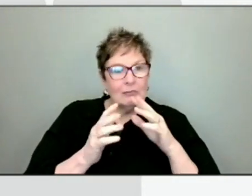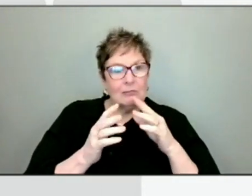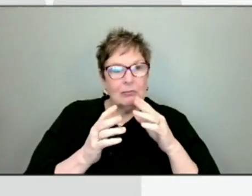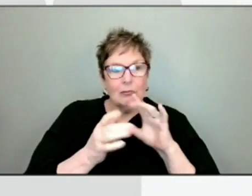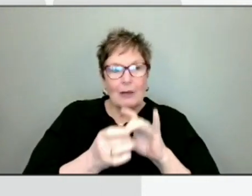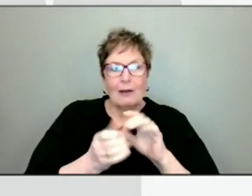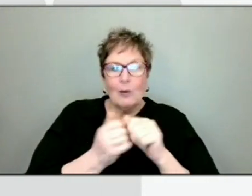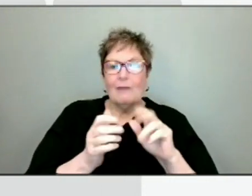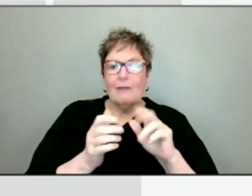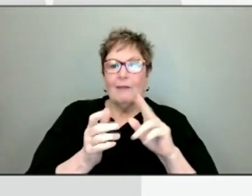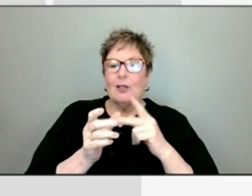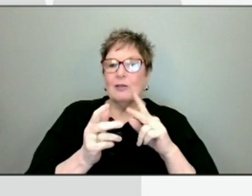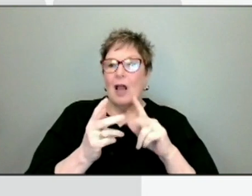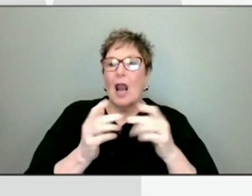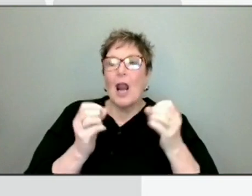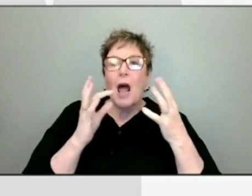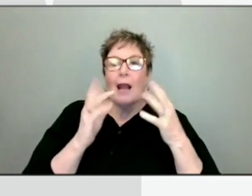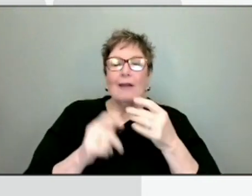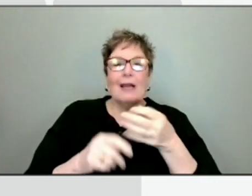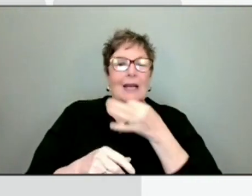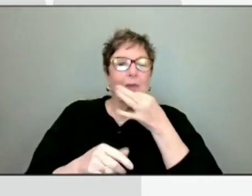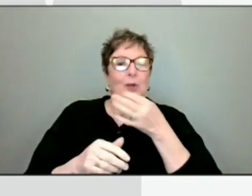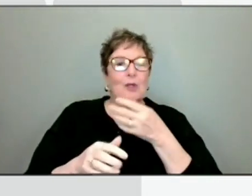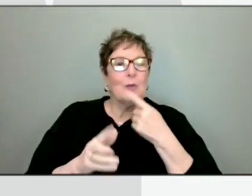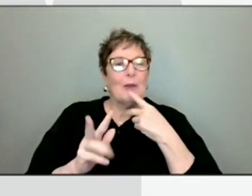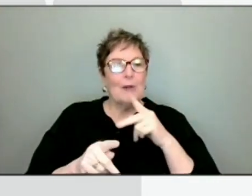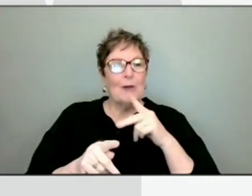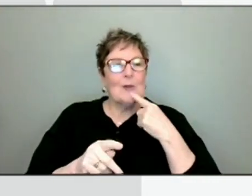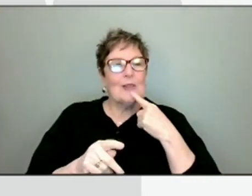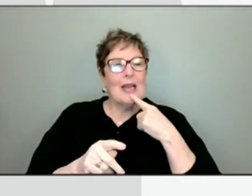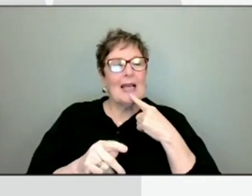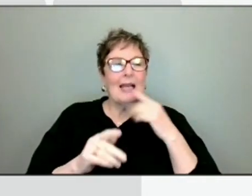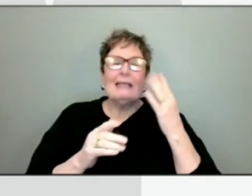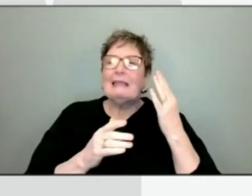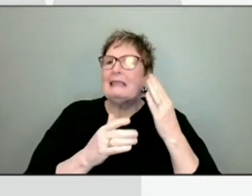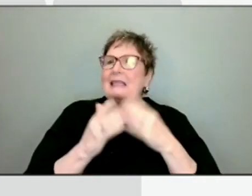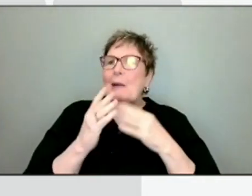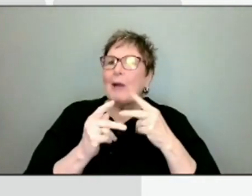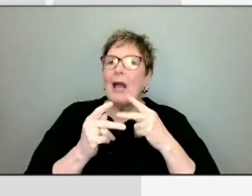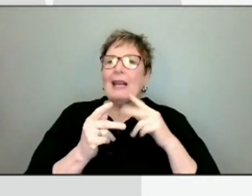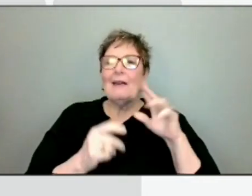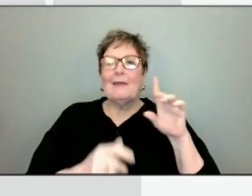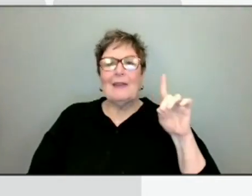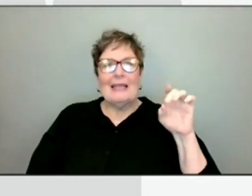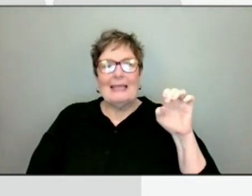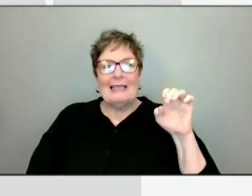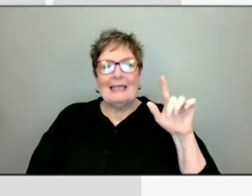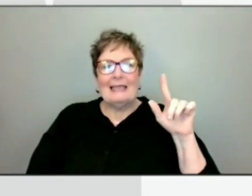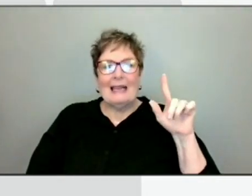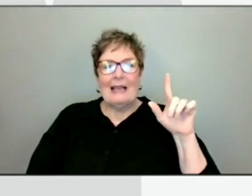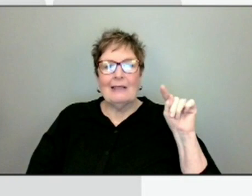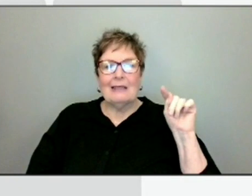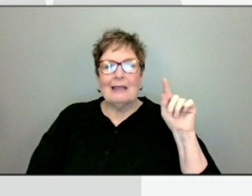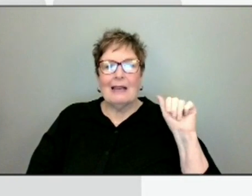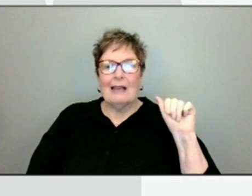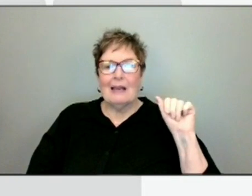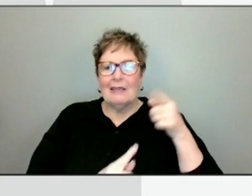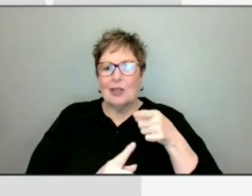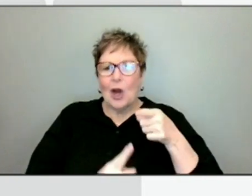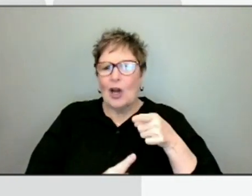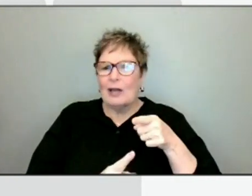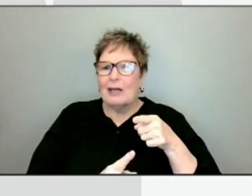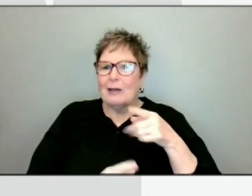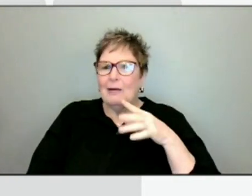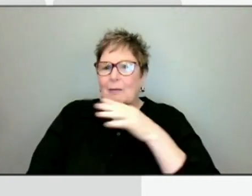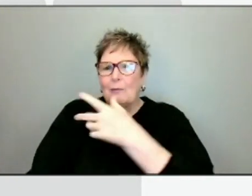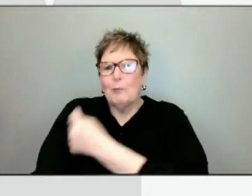But we are hearing from a lot of experts in the field who anticipate some sort of delta-targeted booster coming perhaps in the spring of next